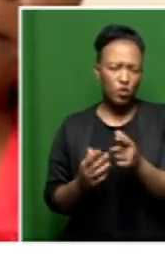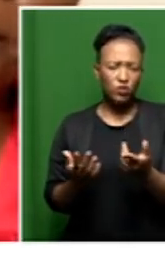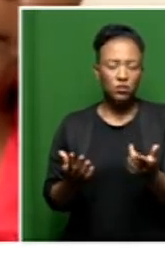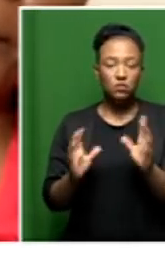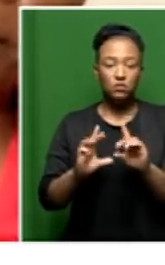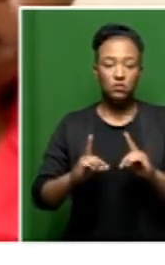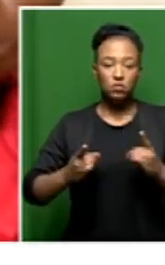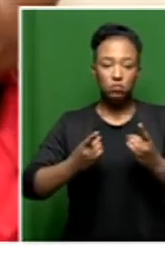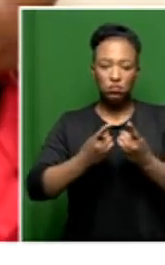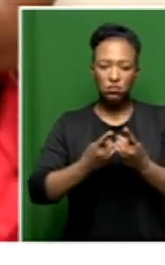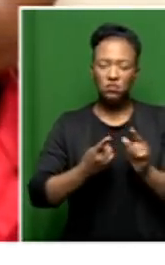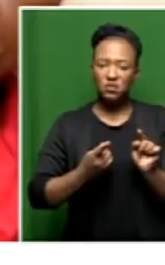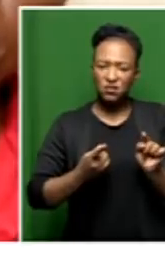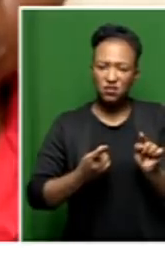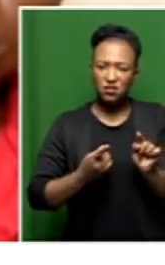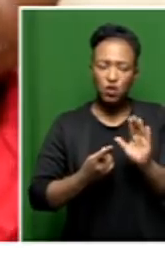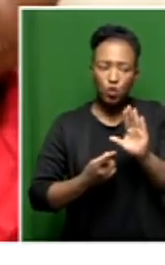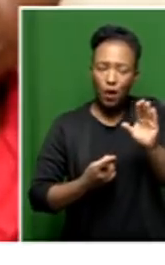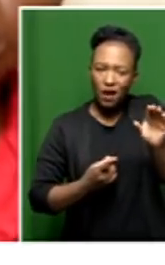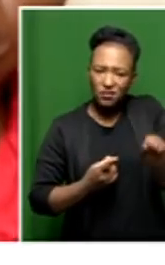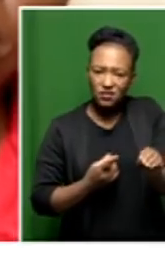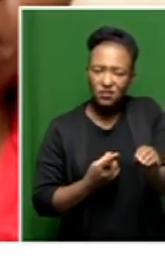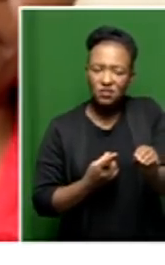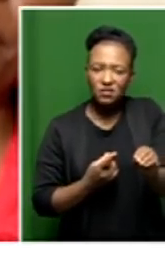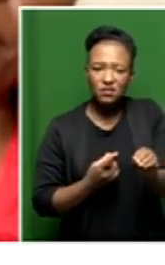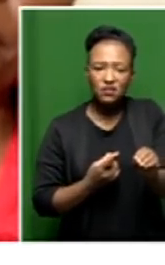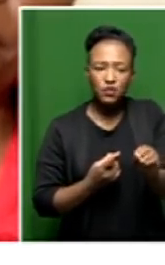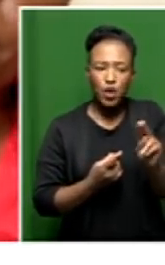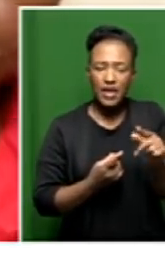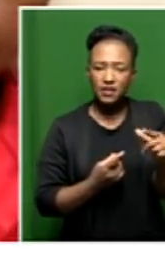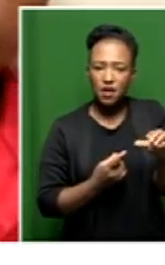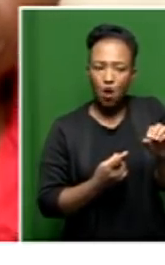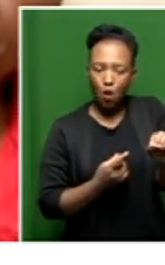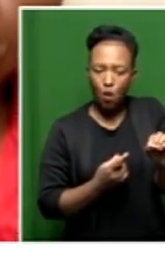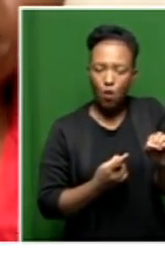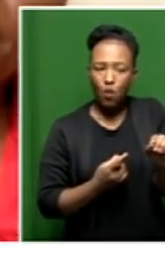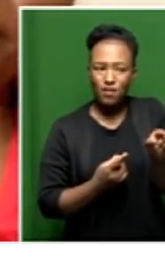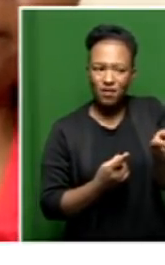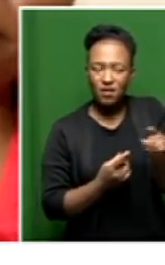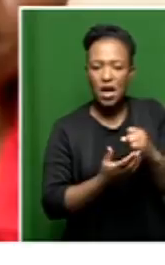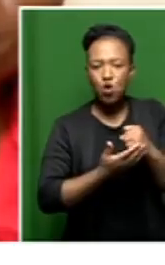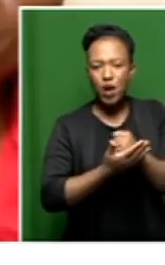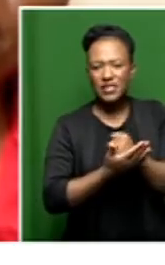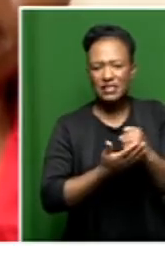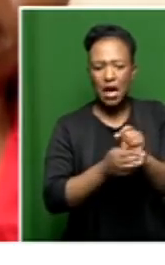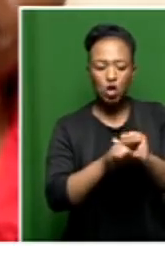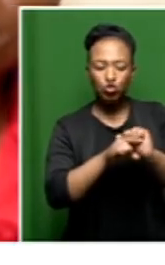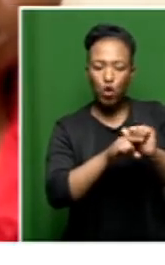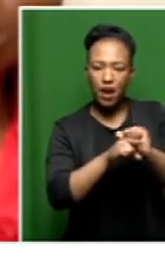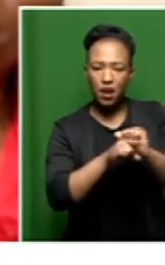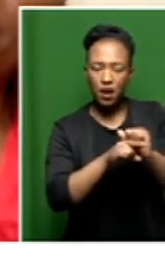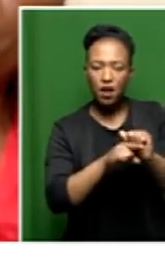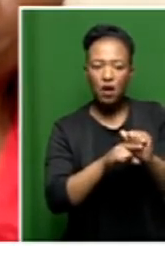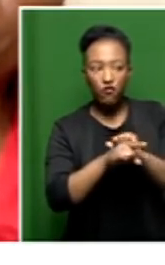as a department, ask an entity, an NGO that is not a registered training facility